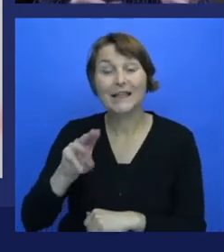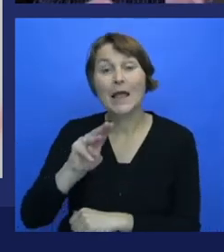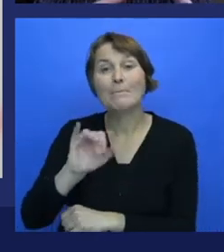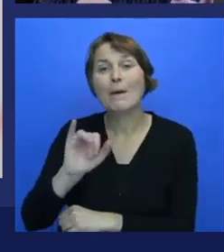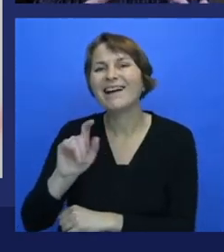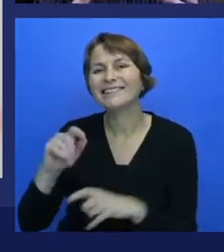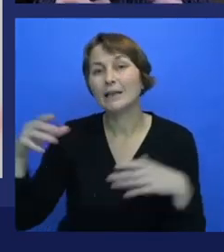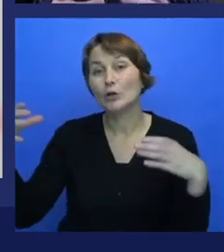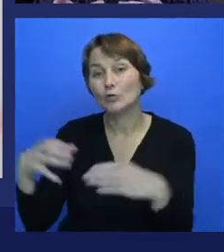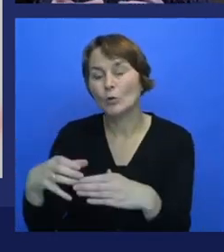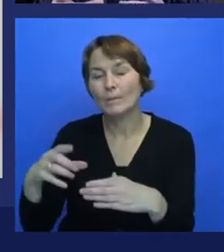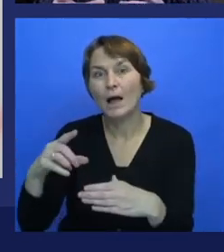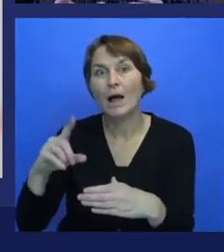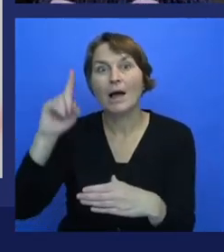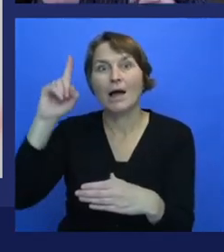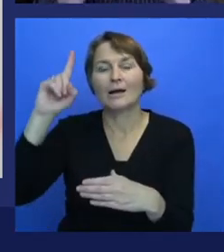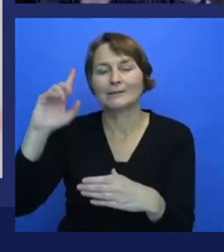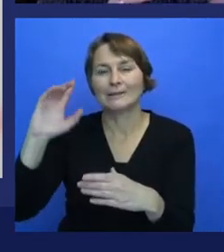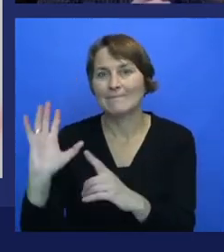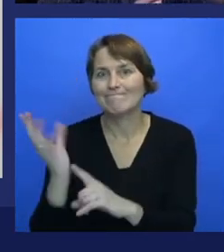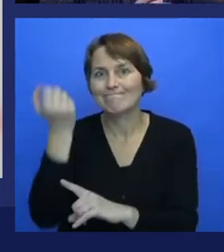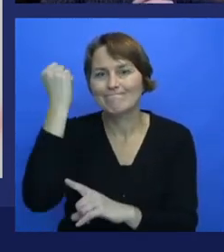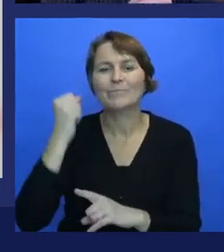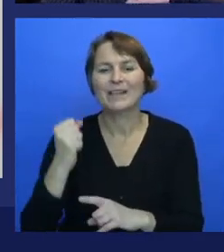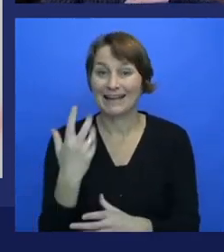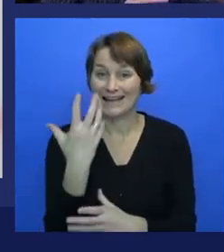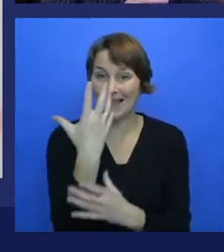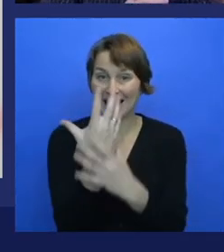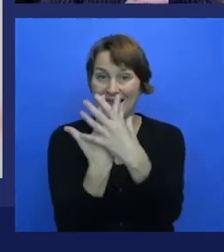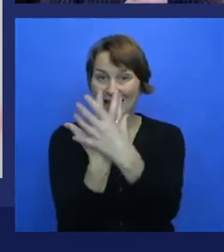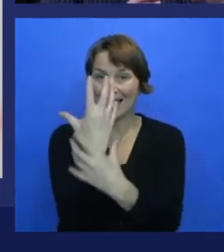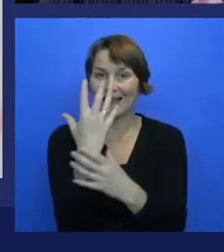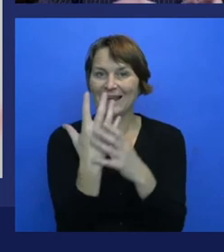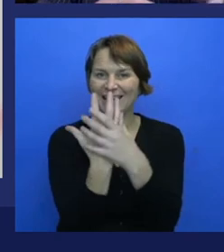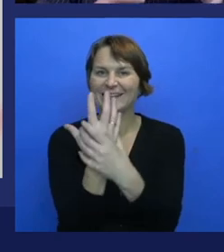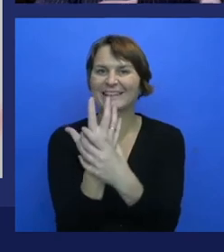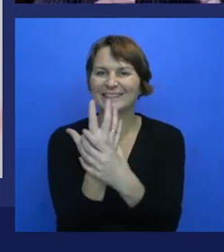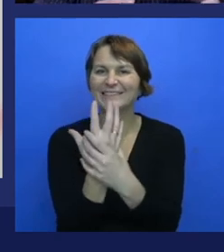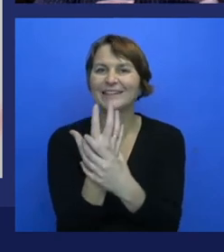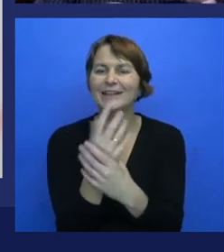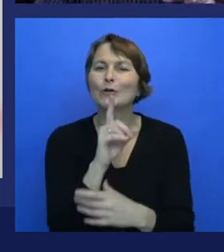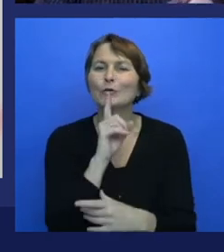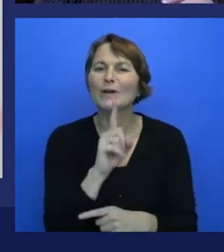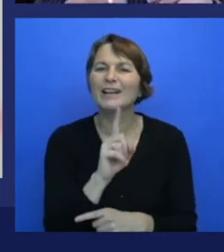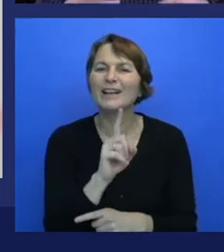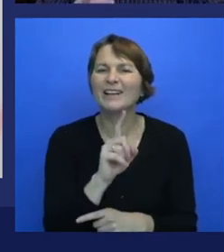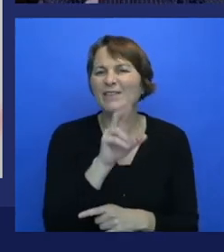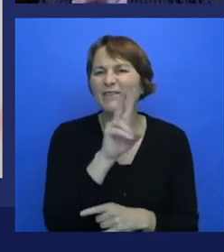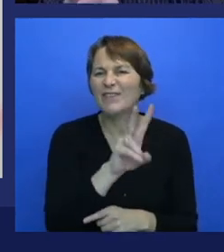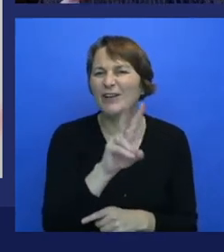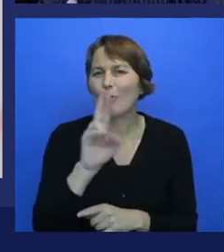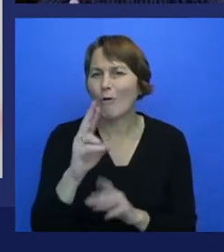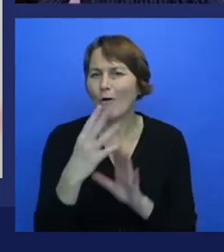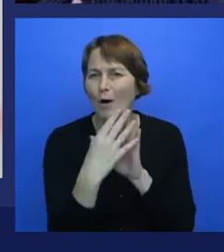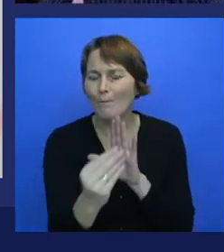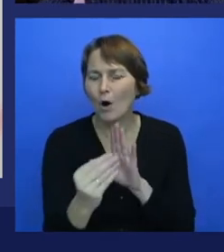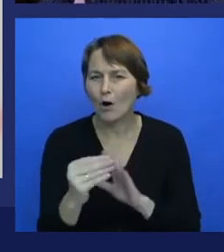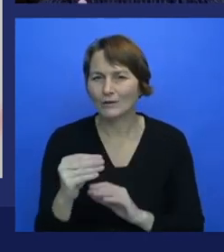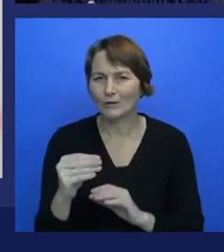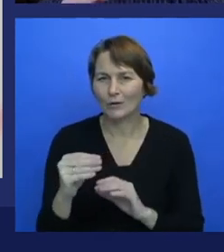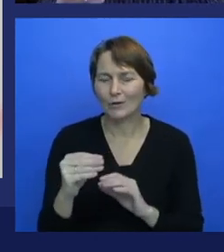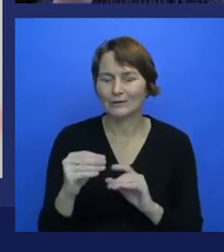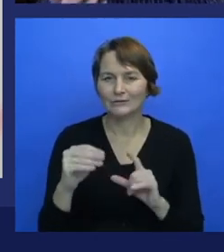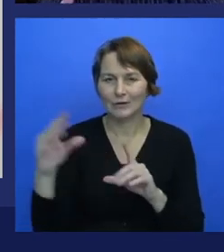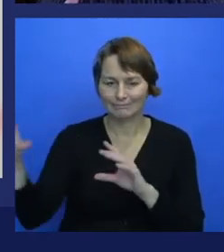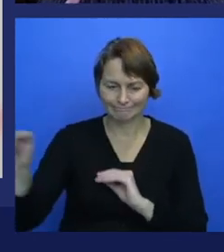was to simulate the hand in a virtual reality model. And so to allow it to practice the manipulation of